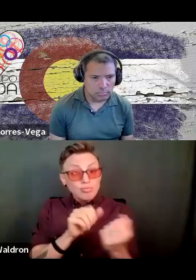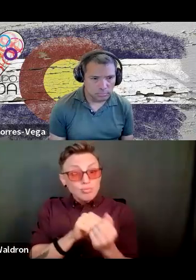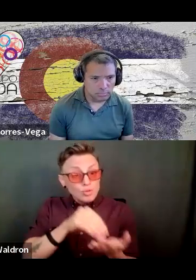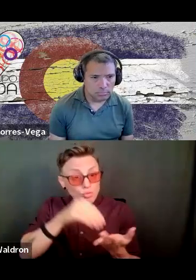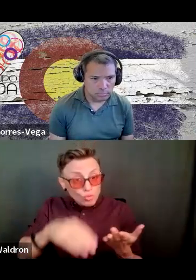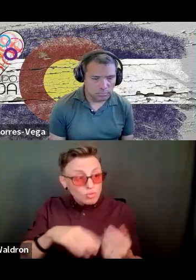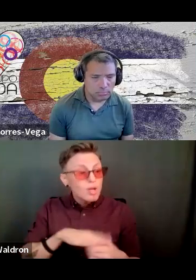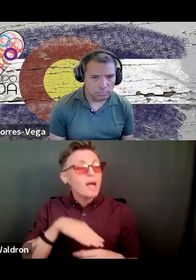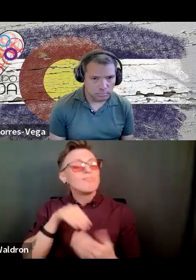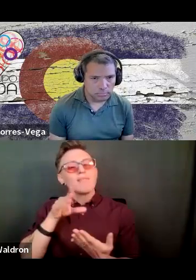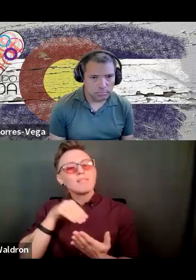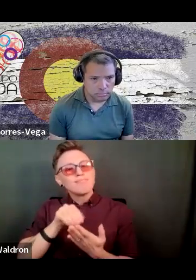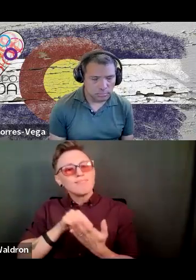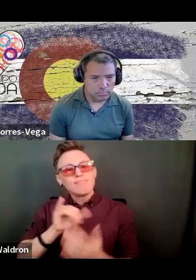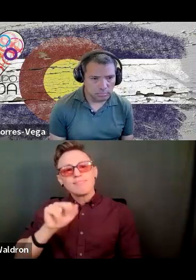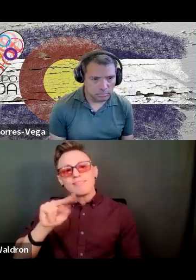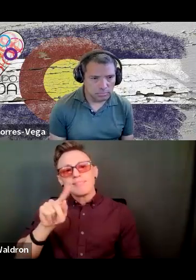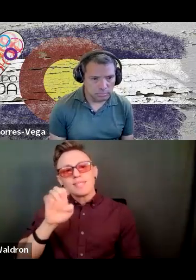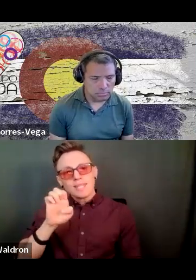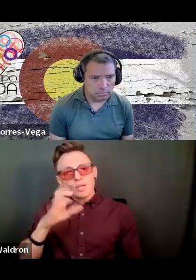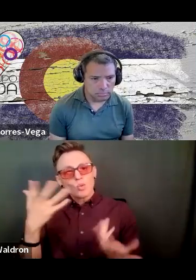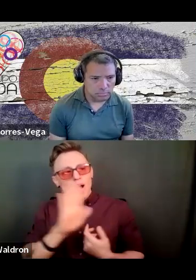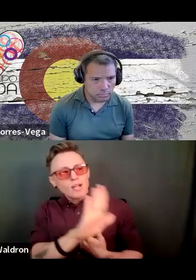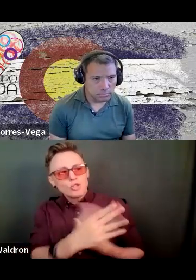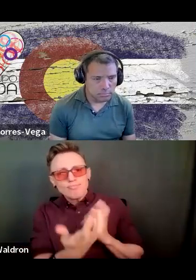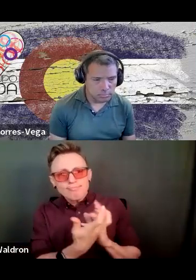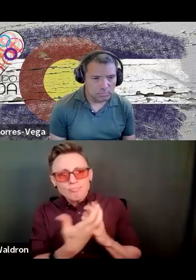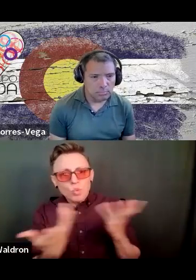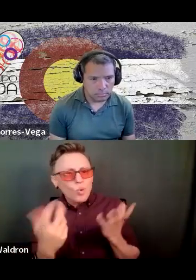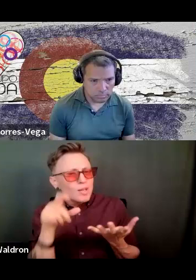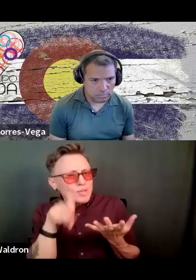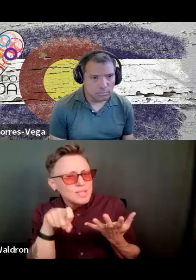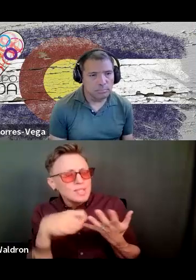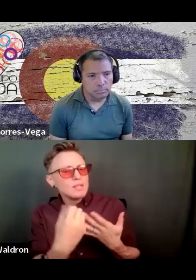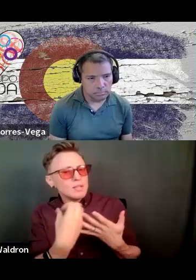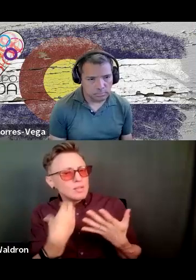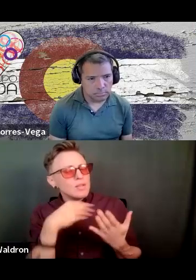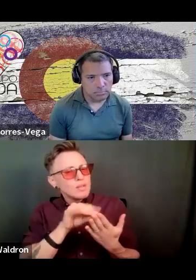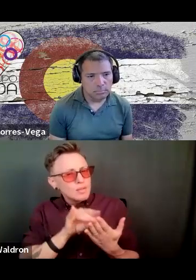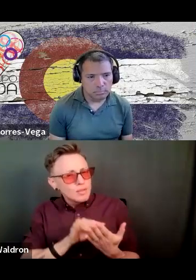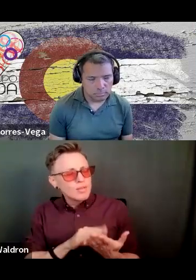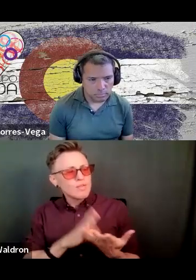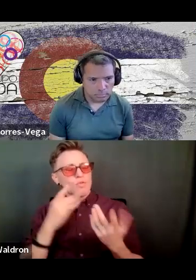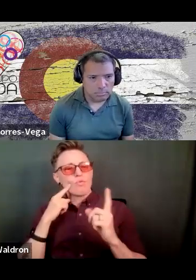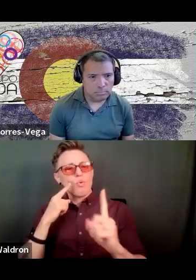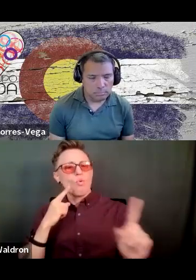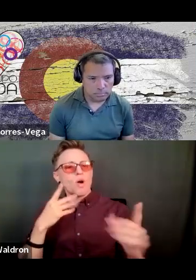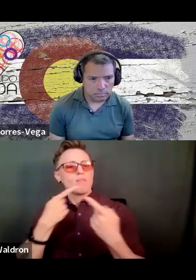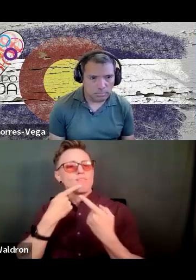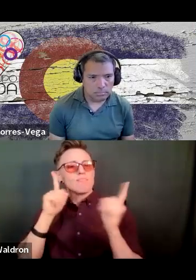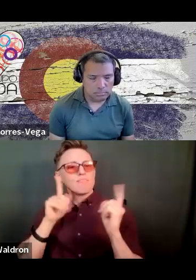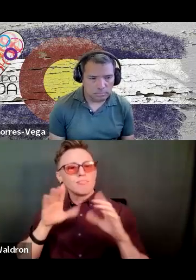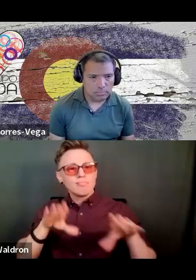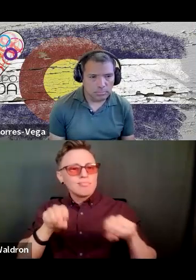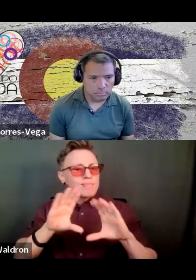what I can do to provide them with the accommodations that they need to be successful in the classroom, successful with their